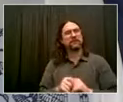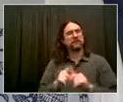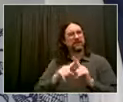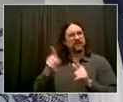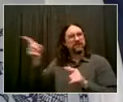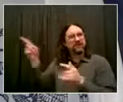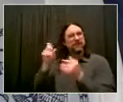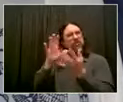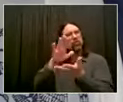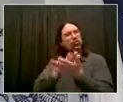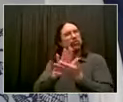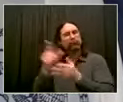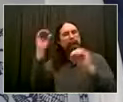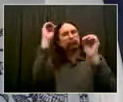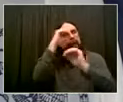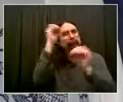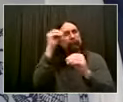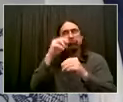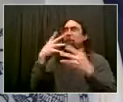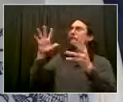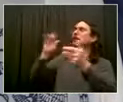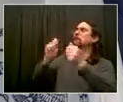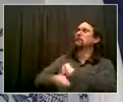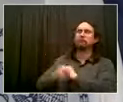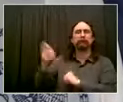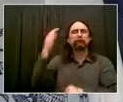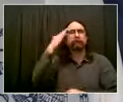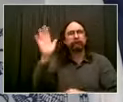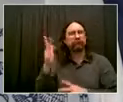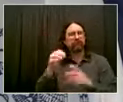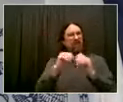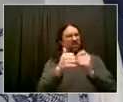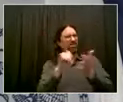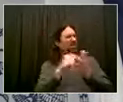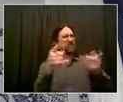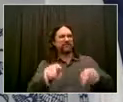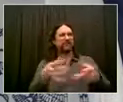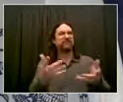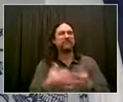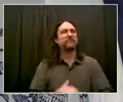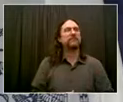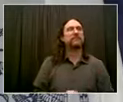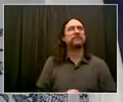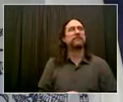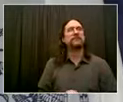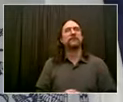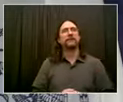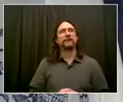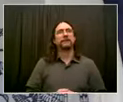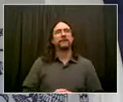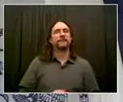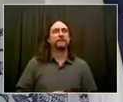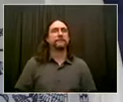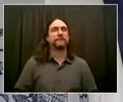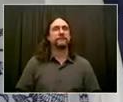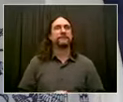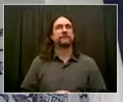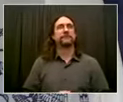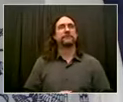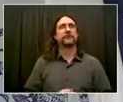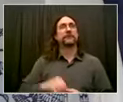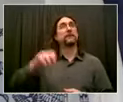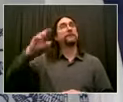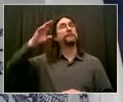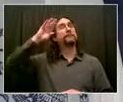we've got, obviously, a huge, huge operation. And in that operation, there's a lot of